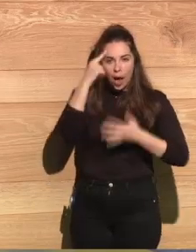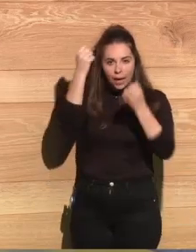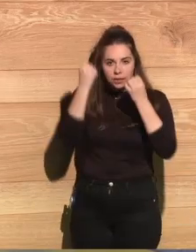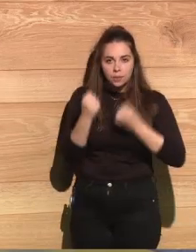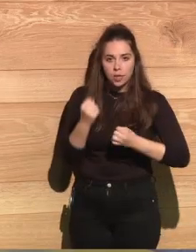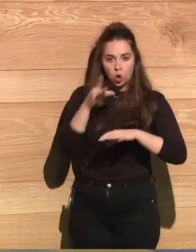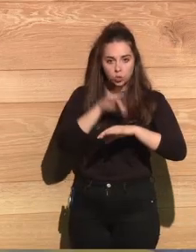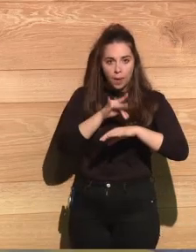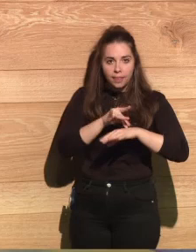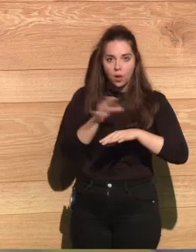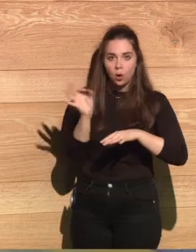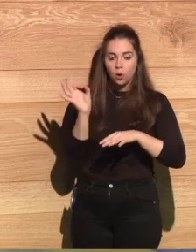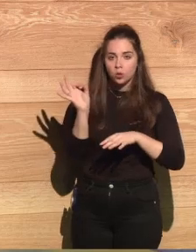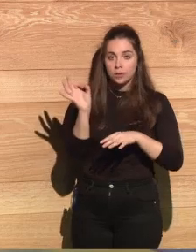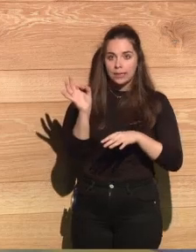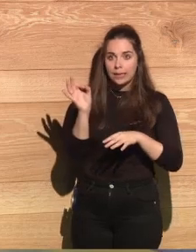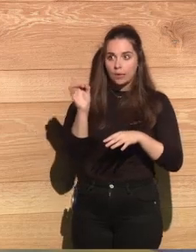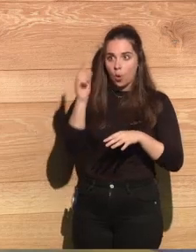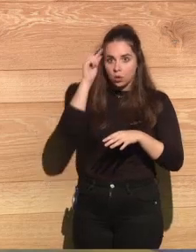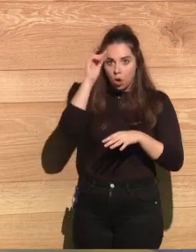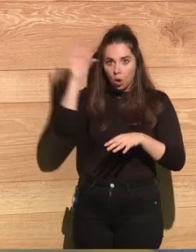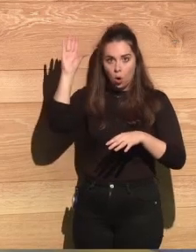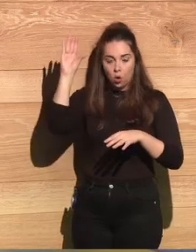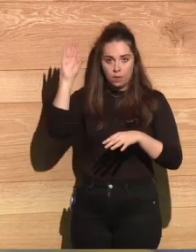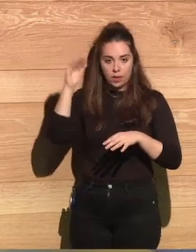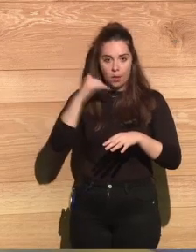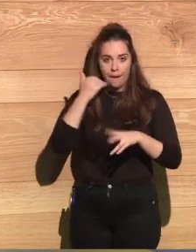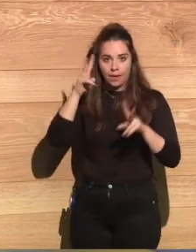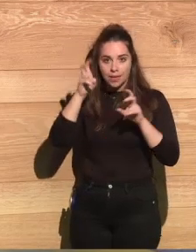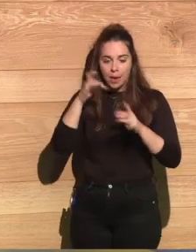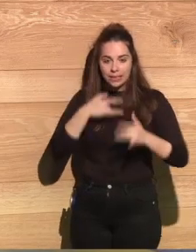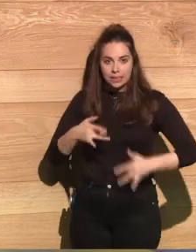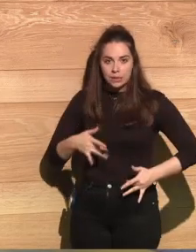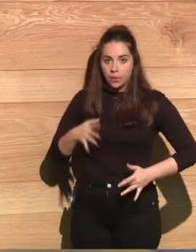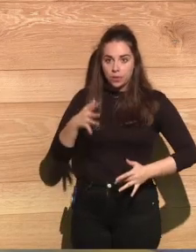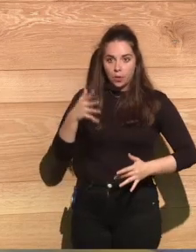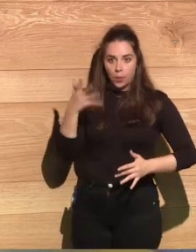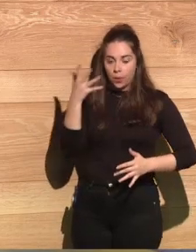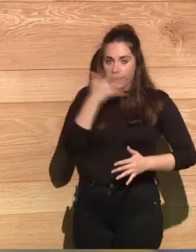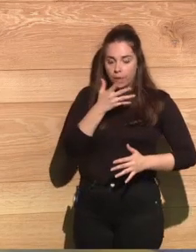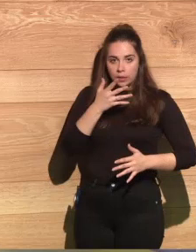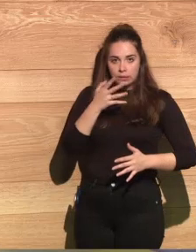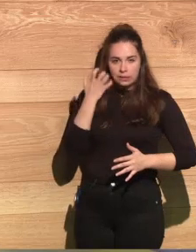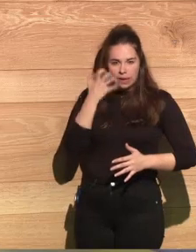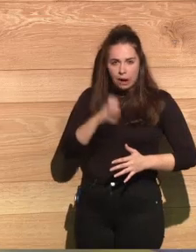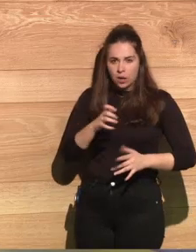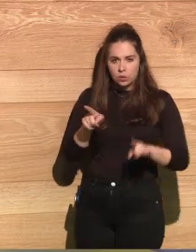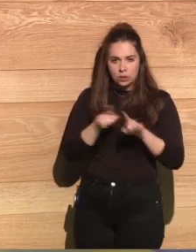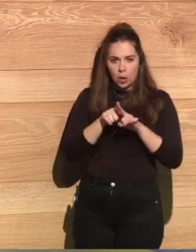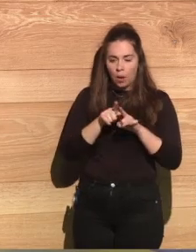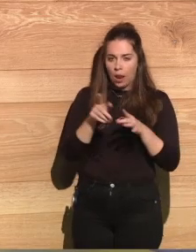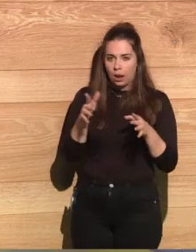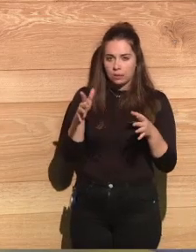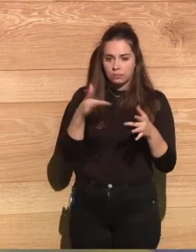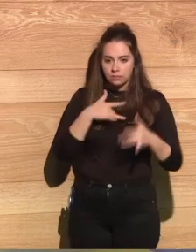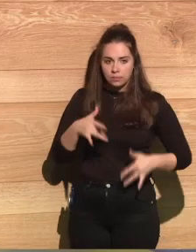mysterious symptoms people were suffering from. But